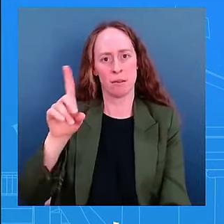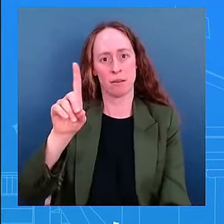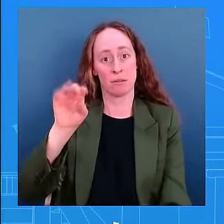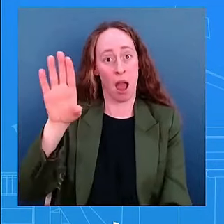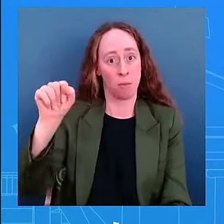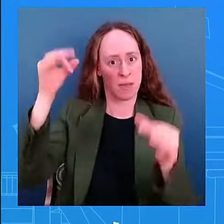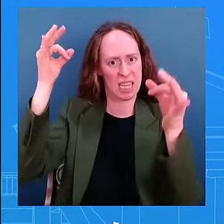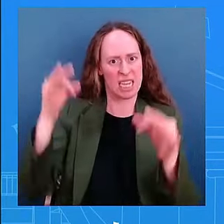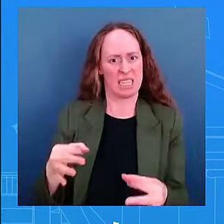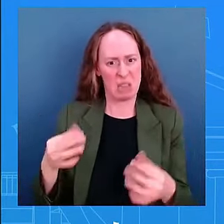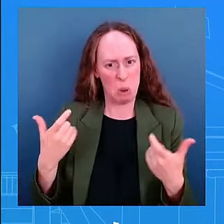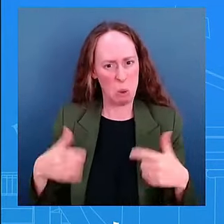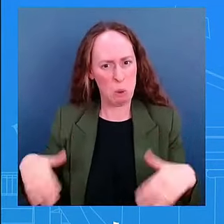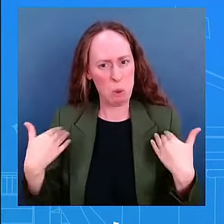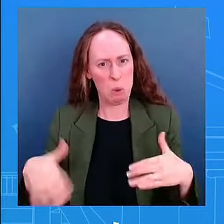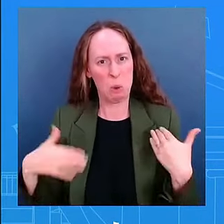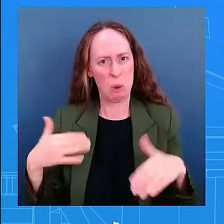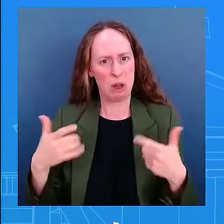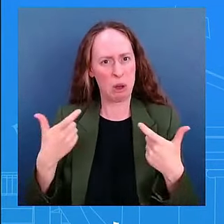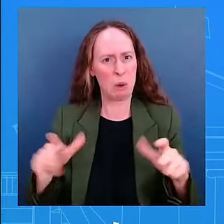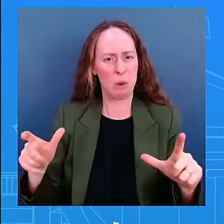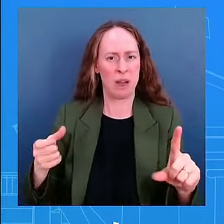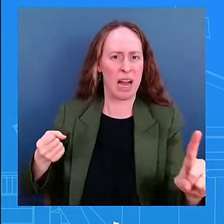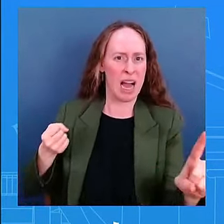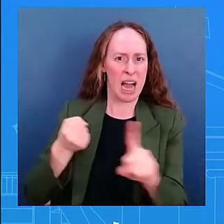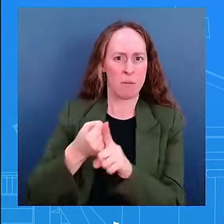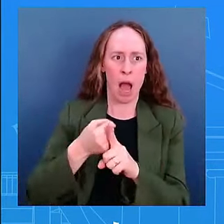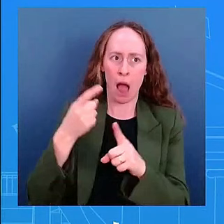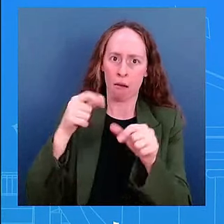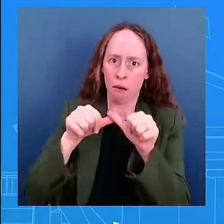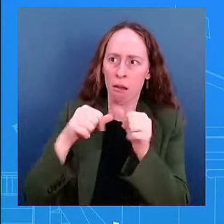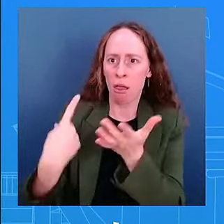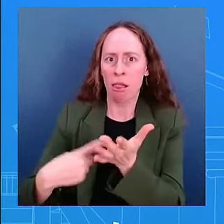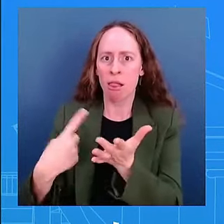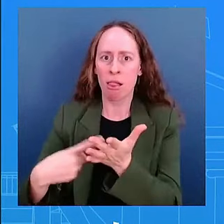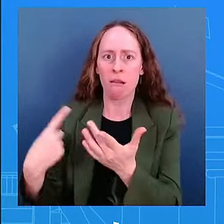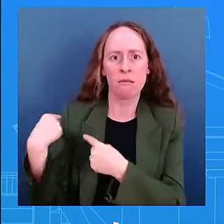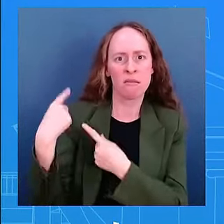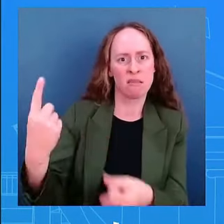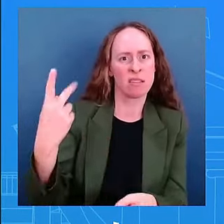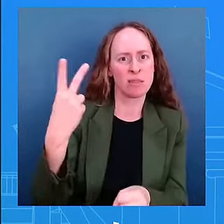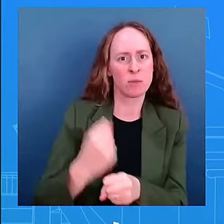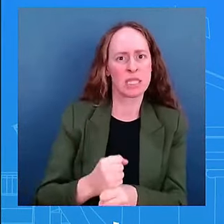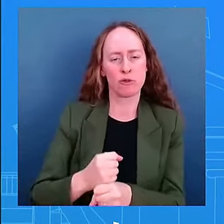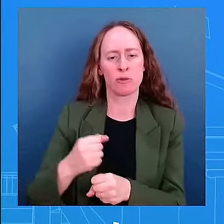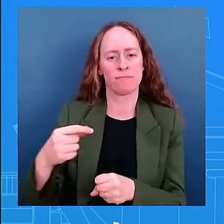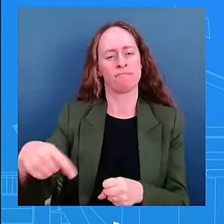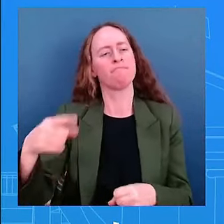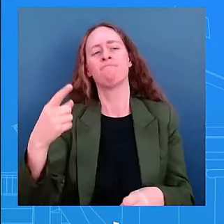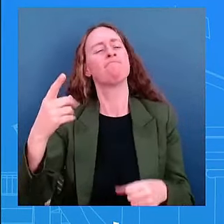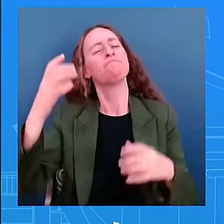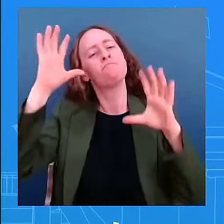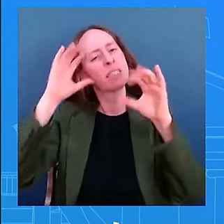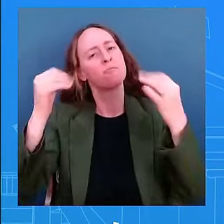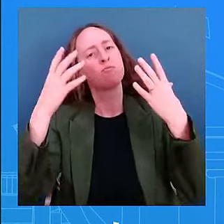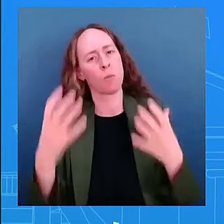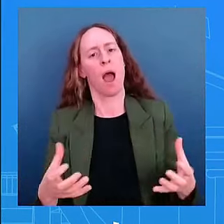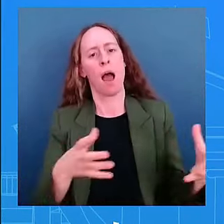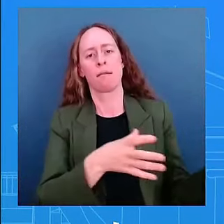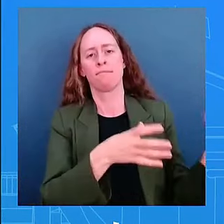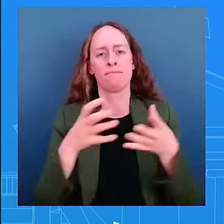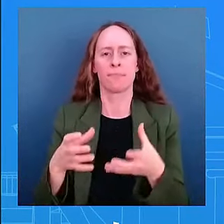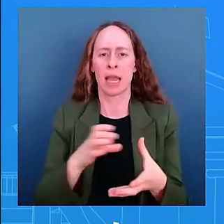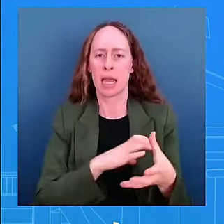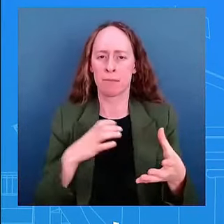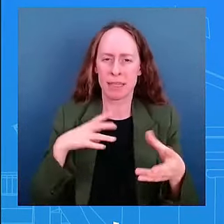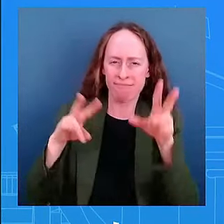and he had a commission uh to take a look at the supreme court uh he certainly appreciated the commission and what they did and the work that they've done